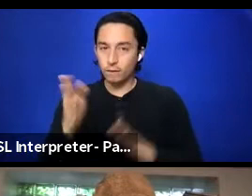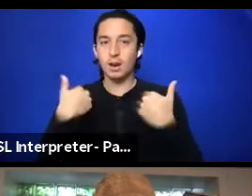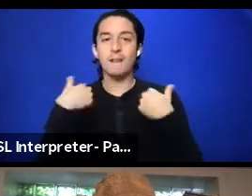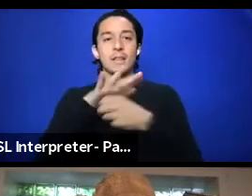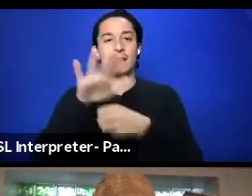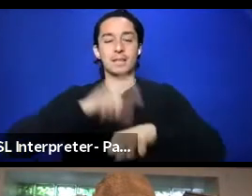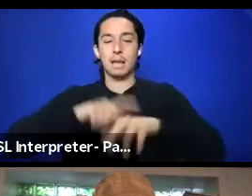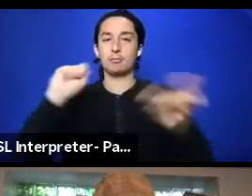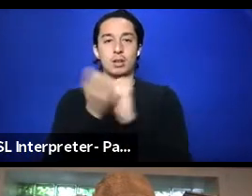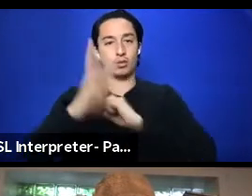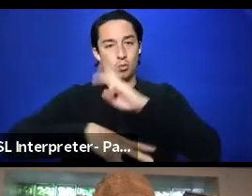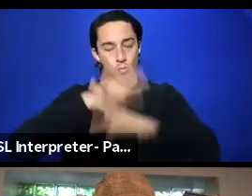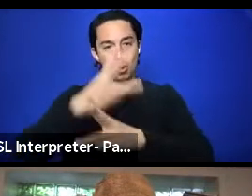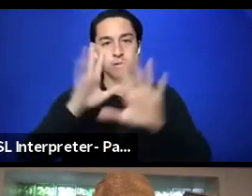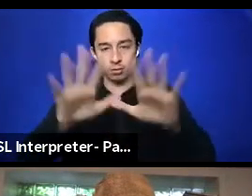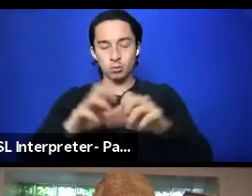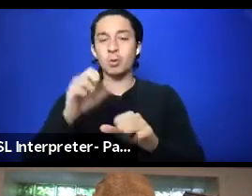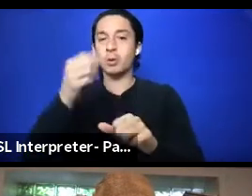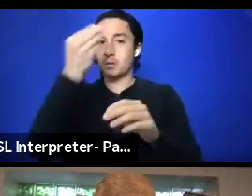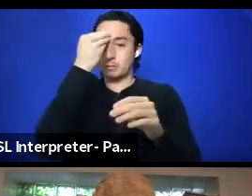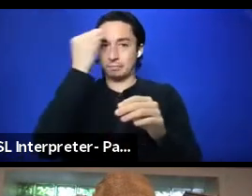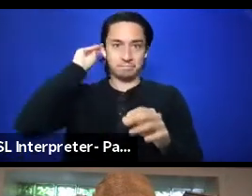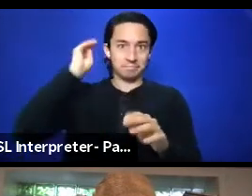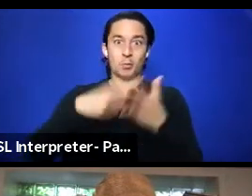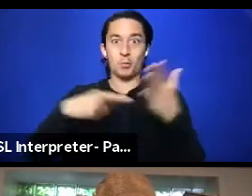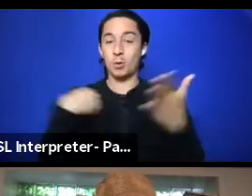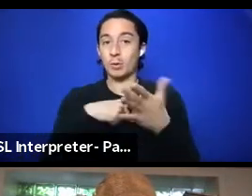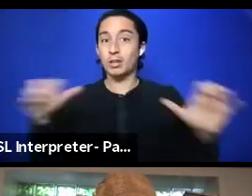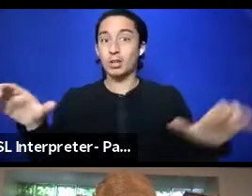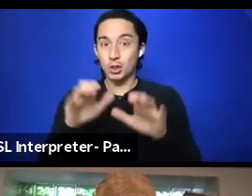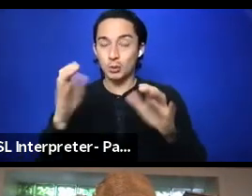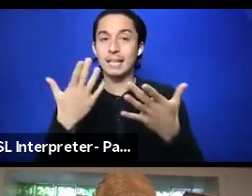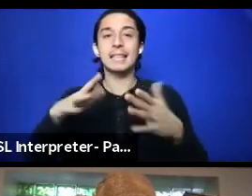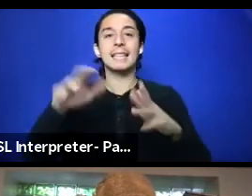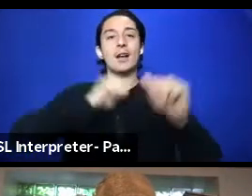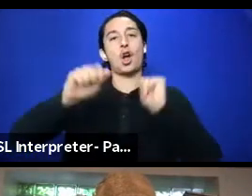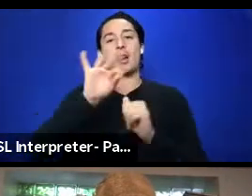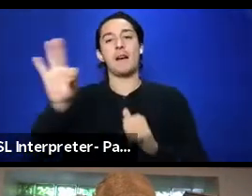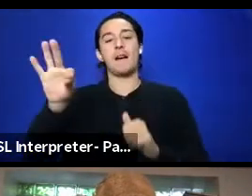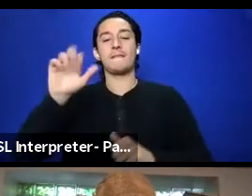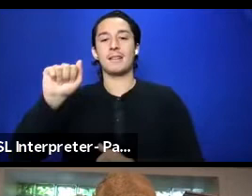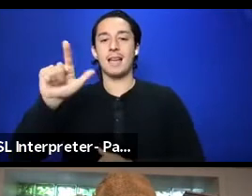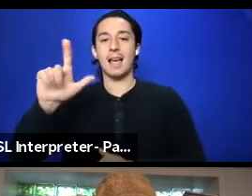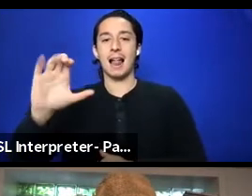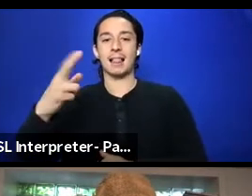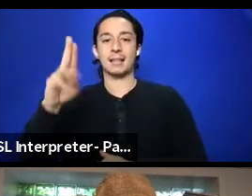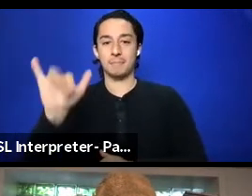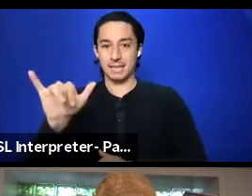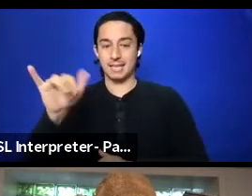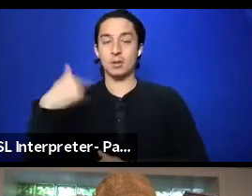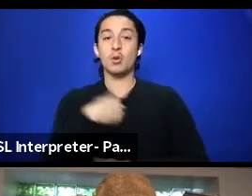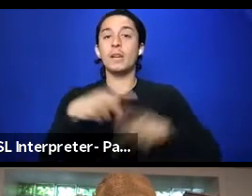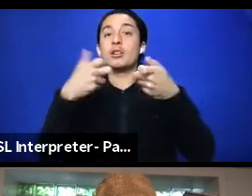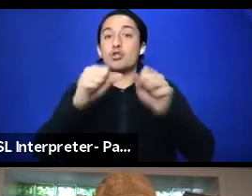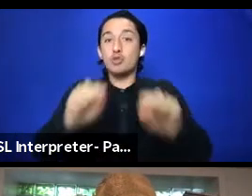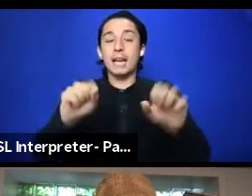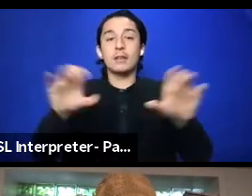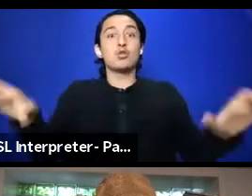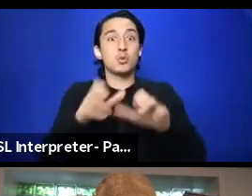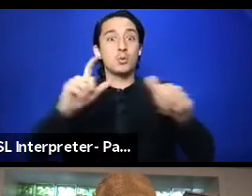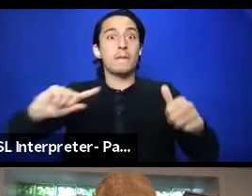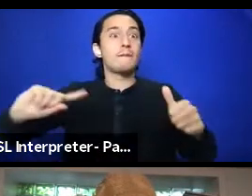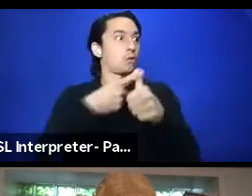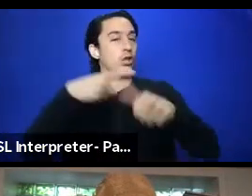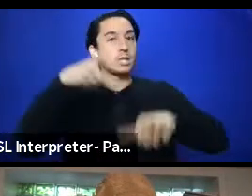so to keep in mind that what we are doing is the art of alchemy. We are trying to do what has never been done before, is